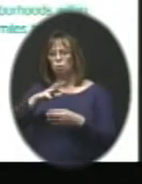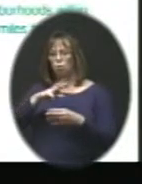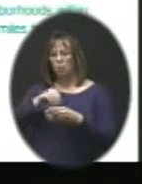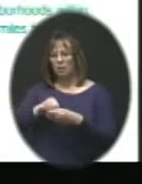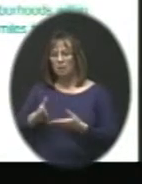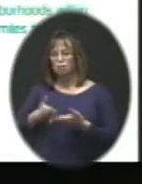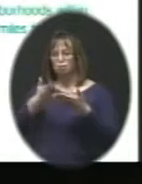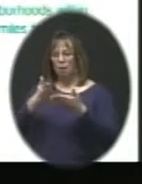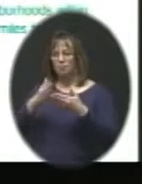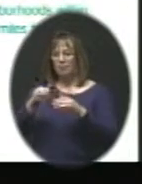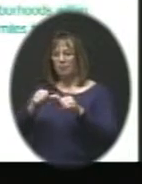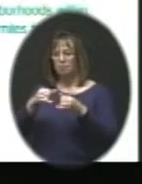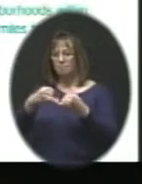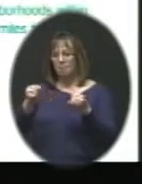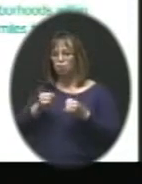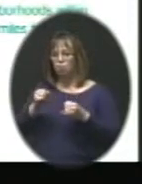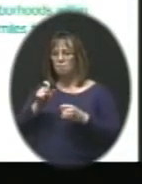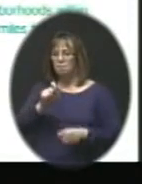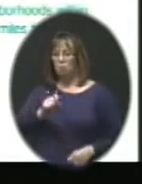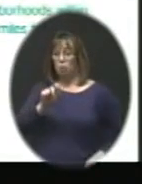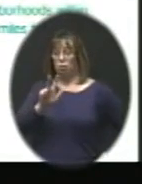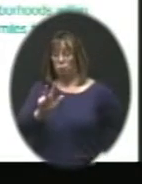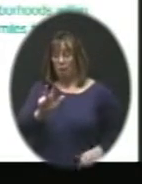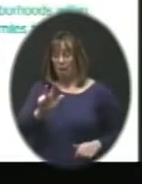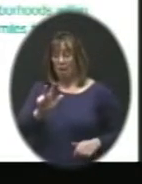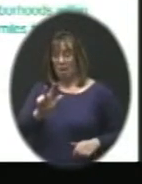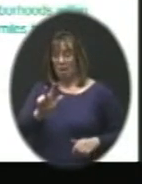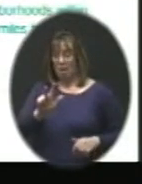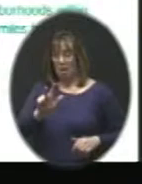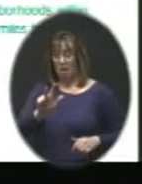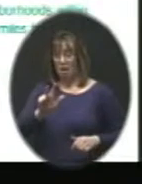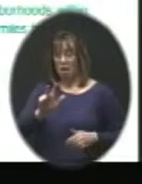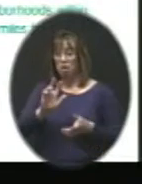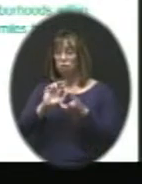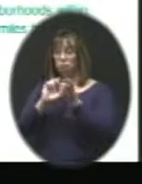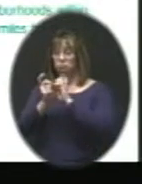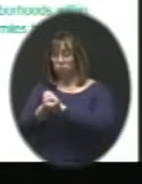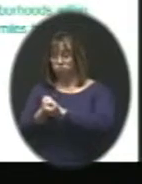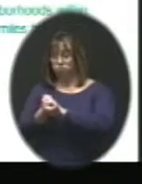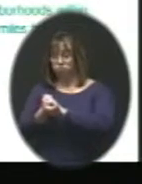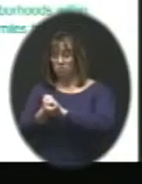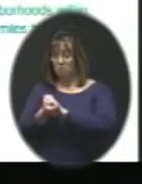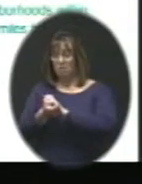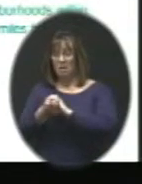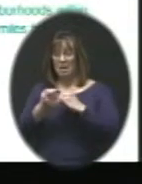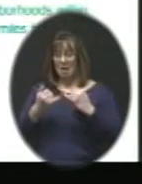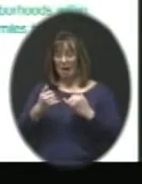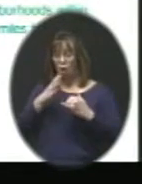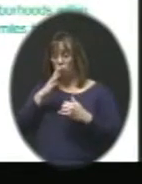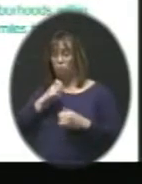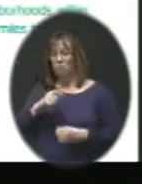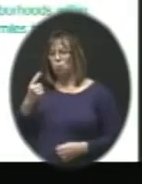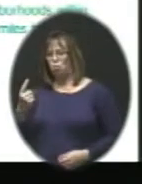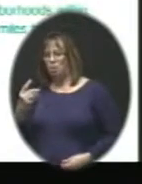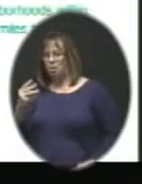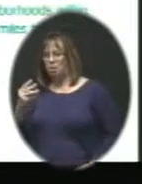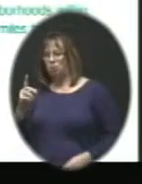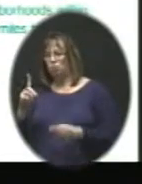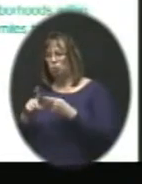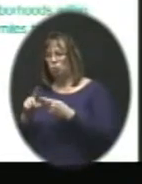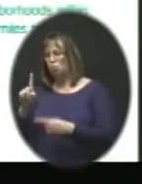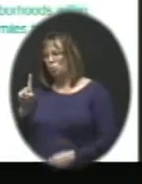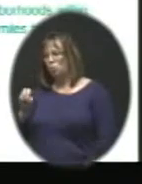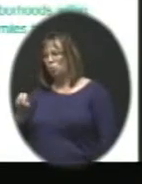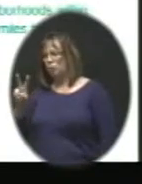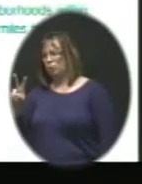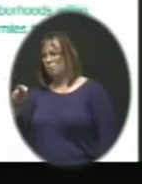will go from being 0.3 miles away, so they're a third of a mile away from Ravenwood, but now they'll be a mile to 1.2